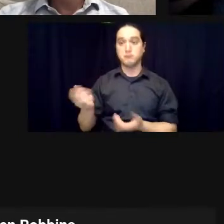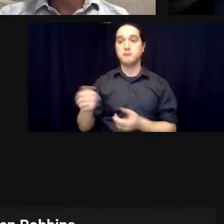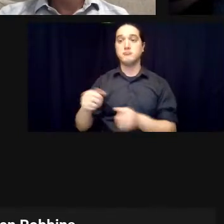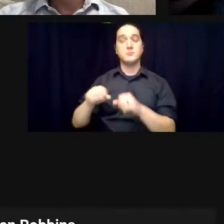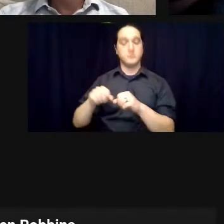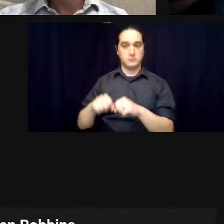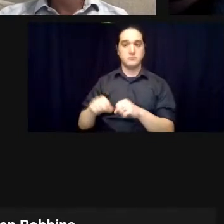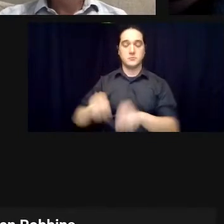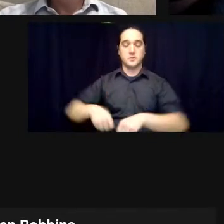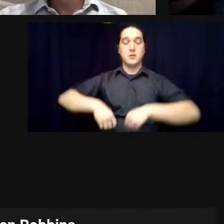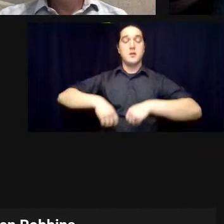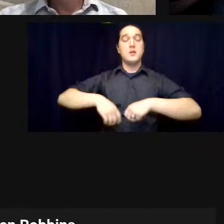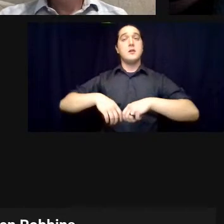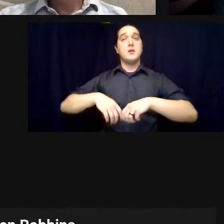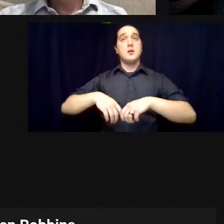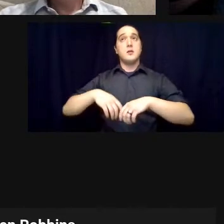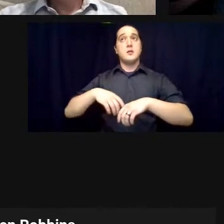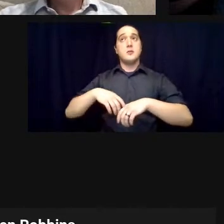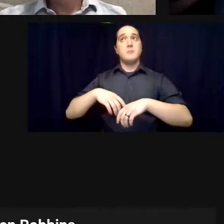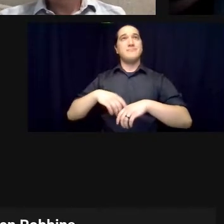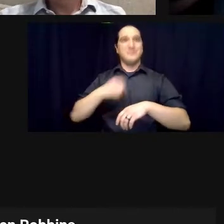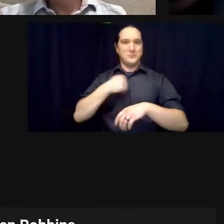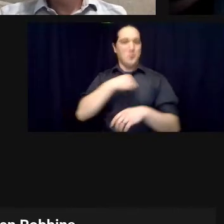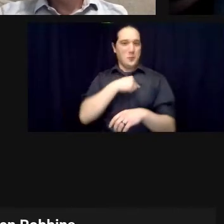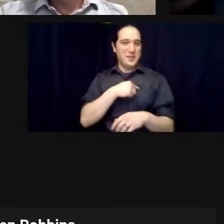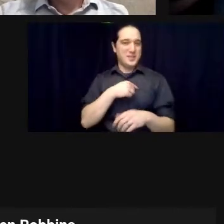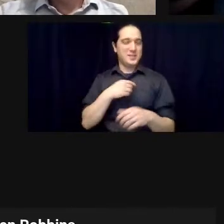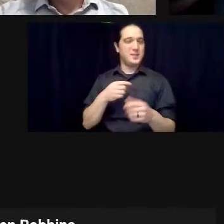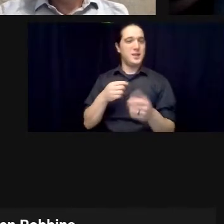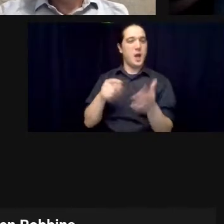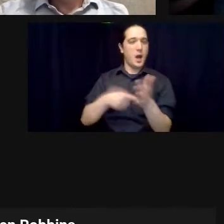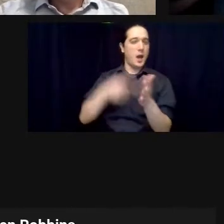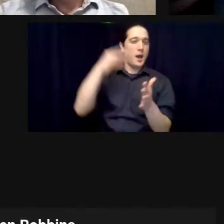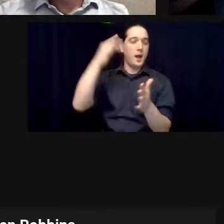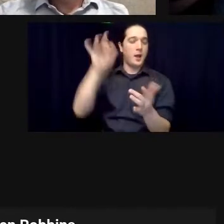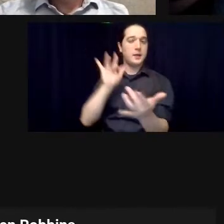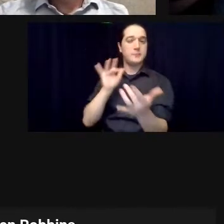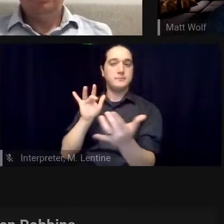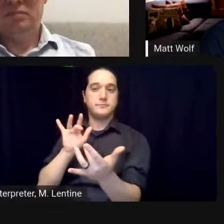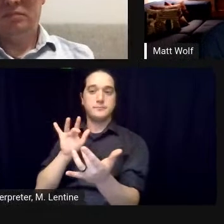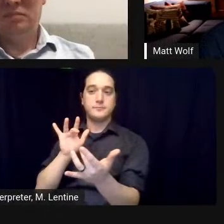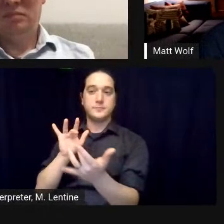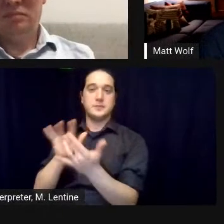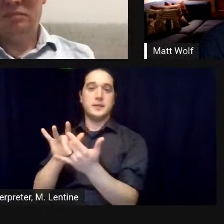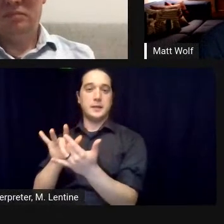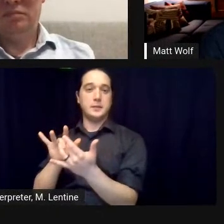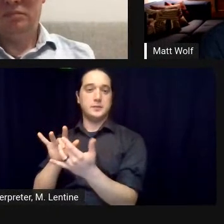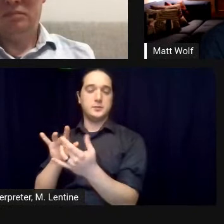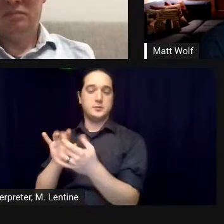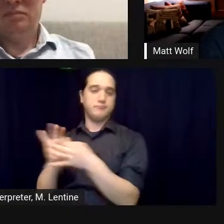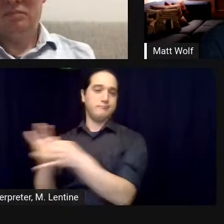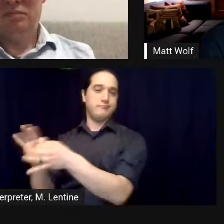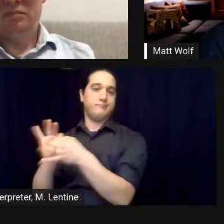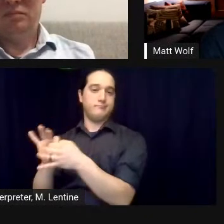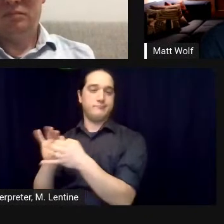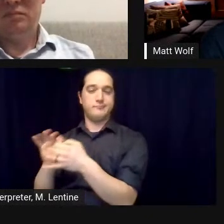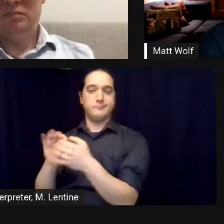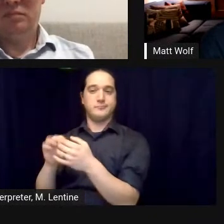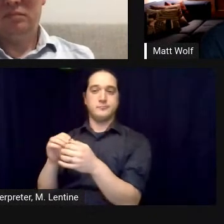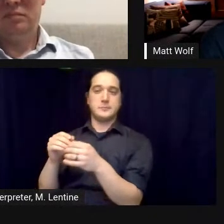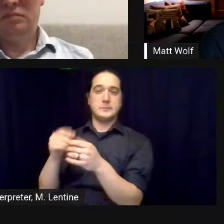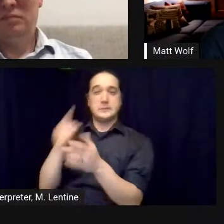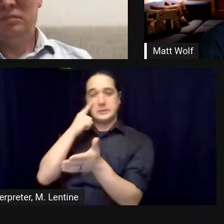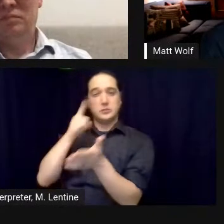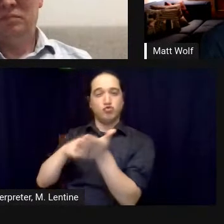90s he's he he can be sharp as attack he is his lucidity you know varies he has some